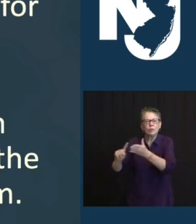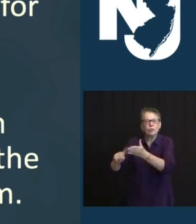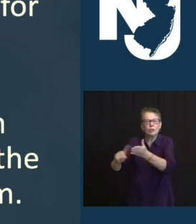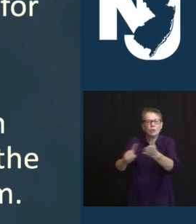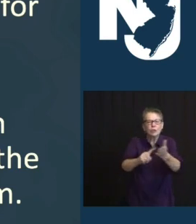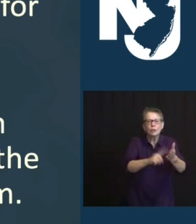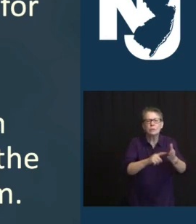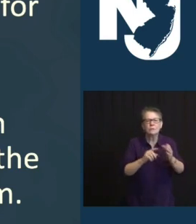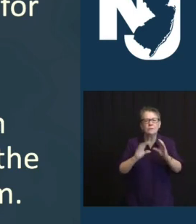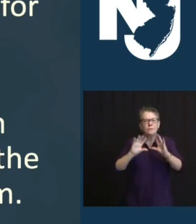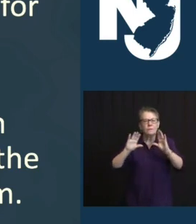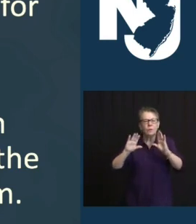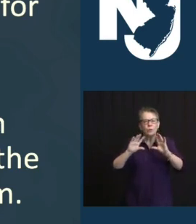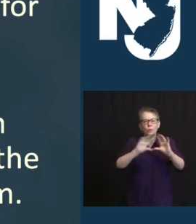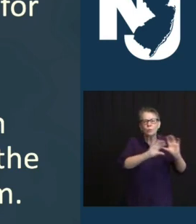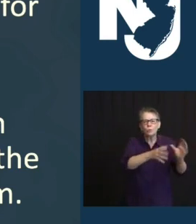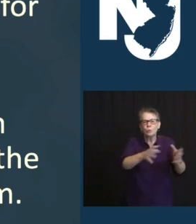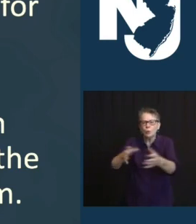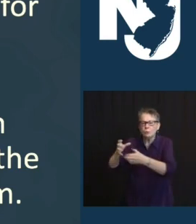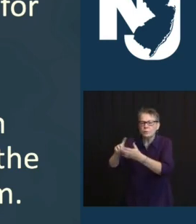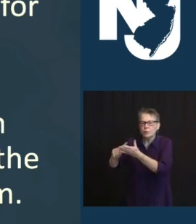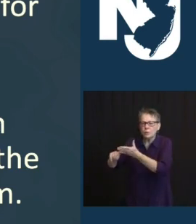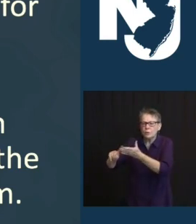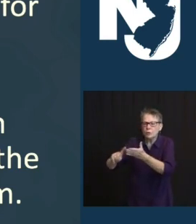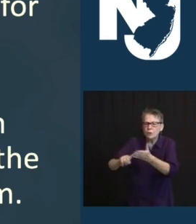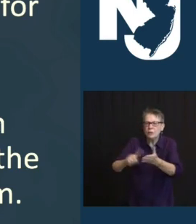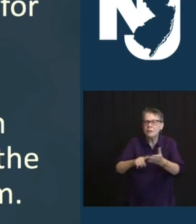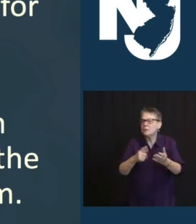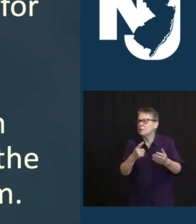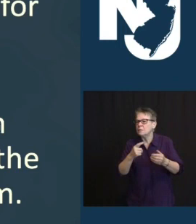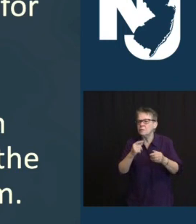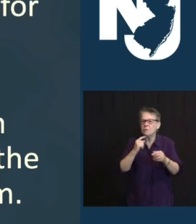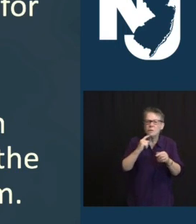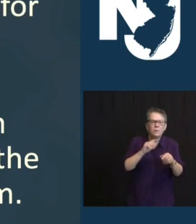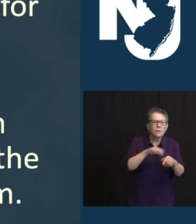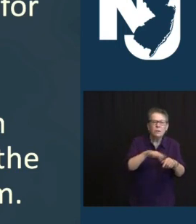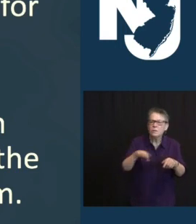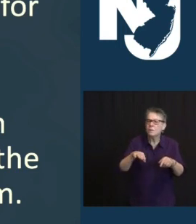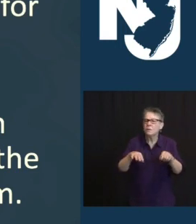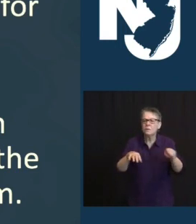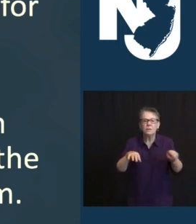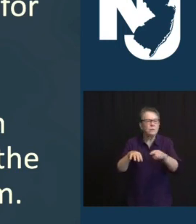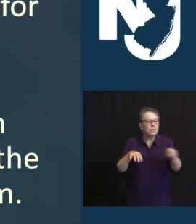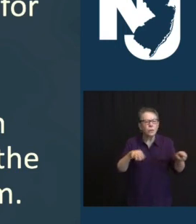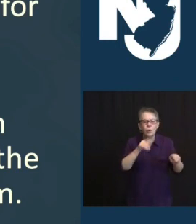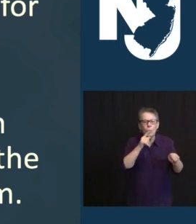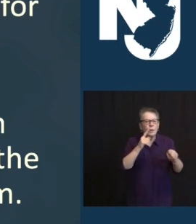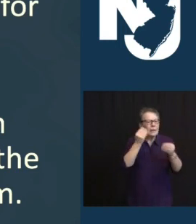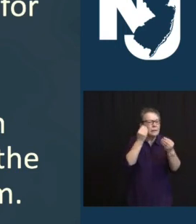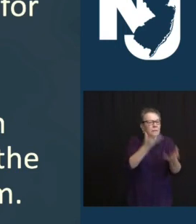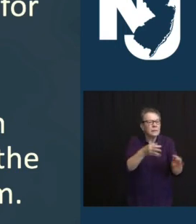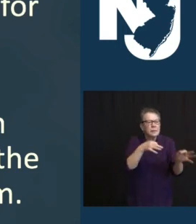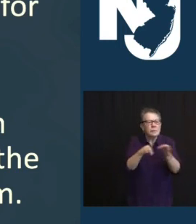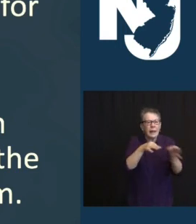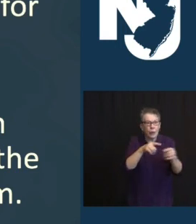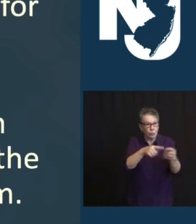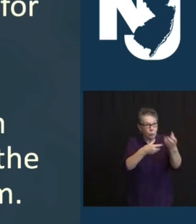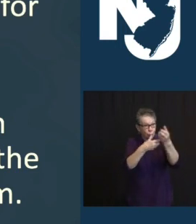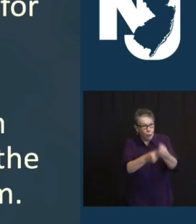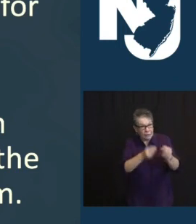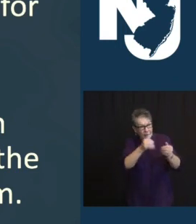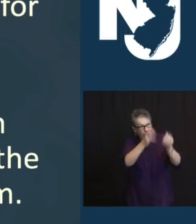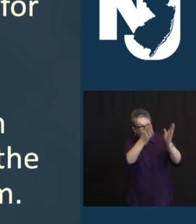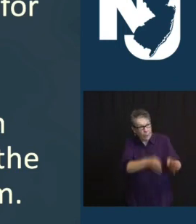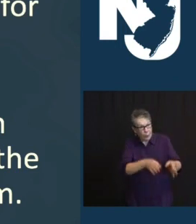PEOPLE COMFORT ABOUT THE VACCINE AND THE MODE OF MESSAGING. IS IT BETTER TO BE IN A FLYER OR A BILLBOARD OR VIDEO? AND ALSO